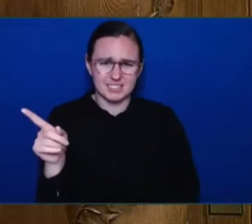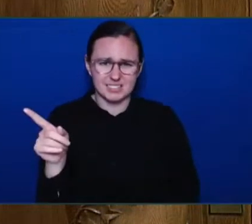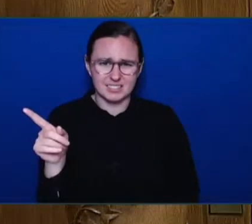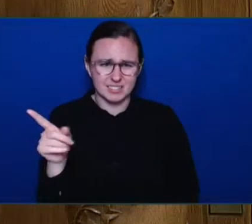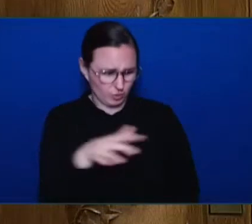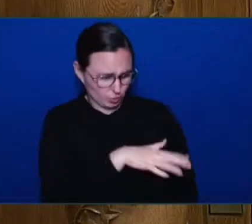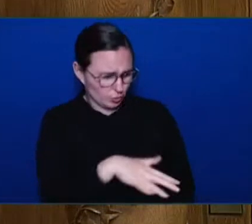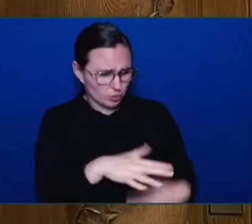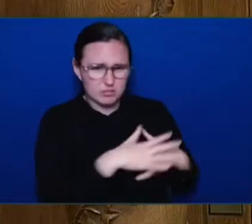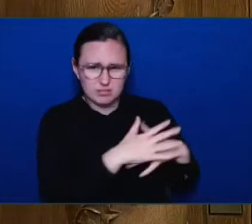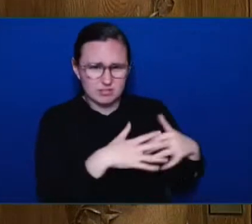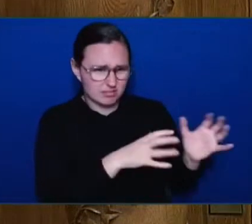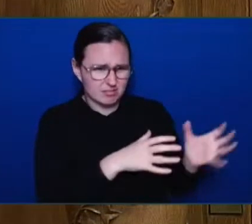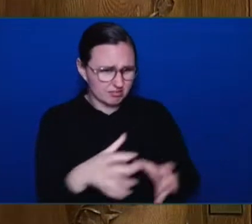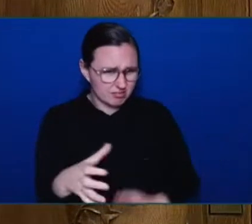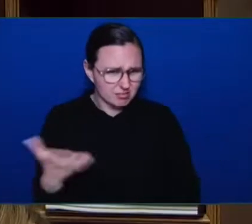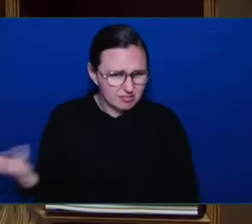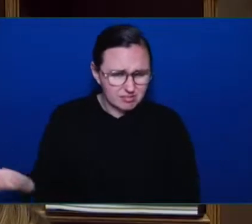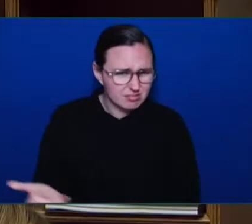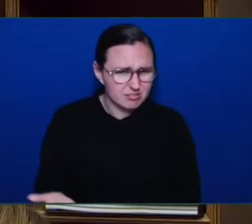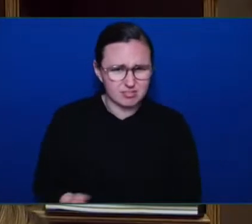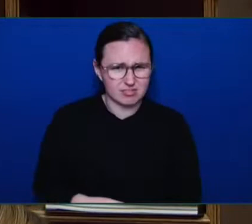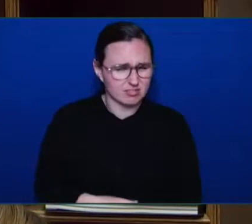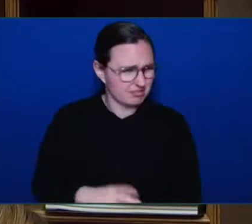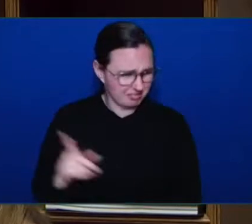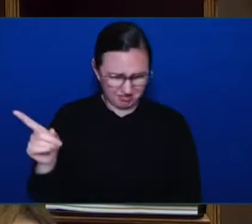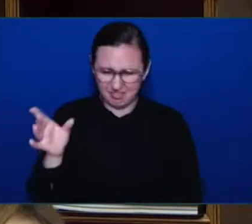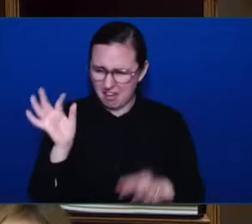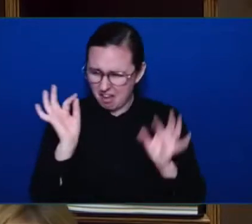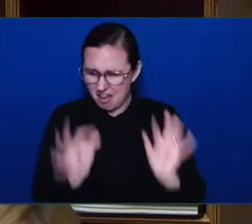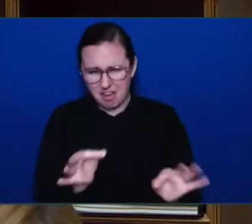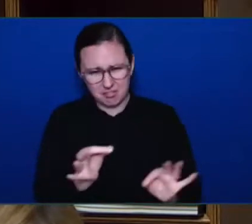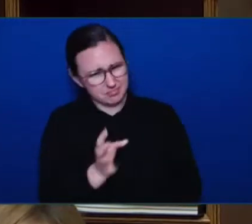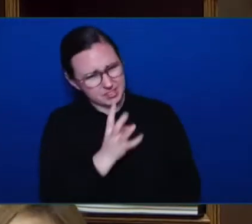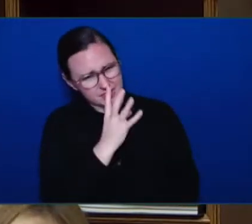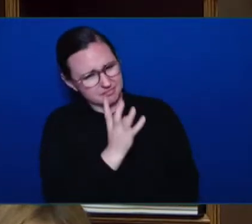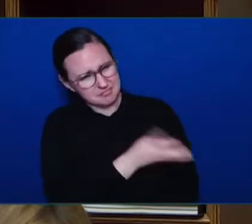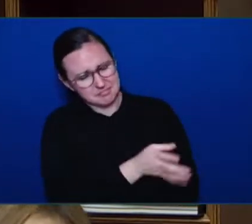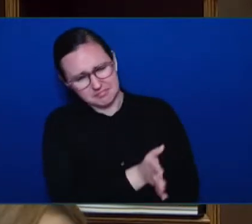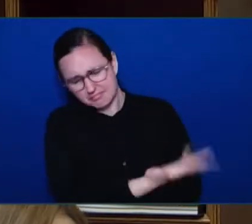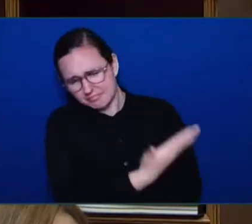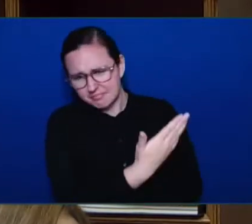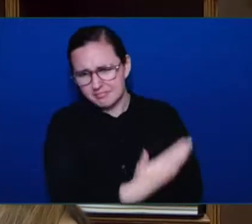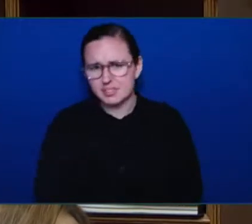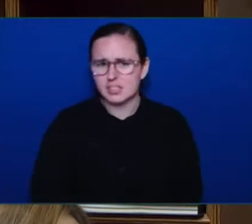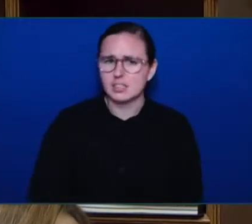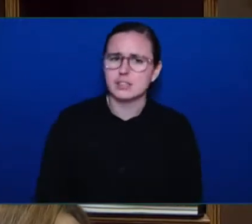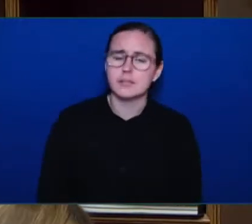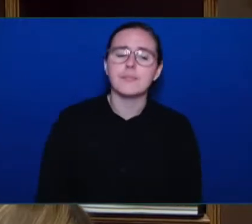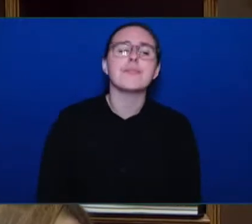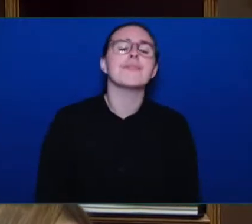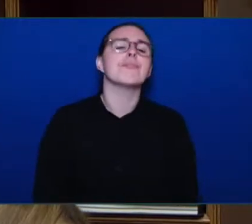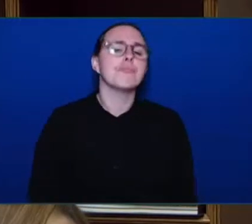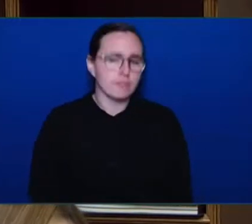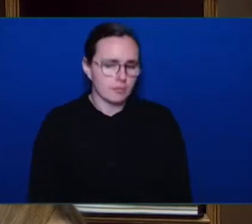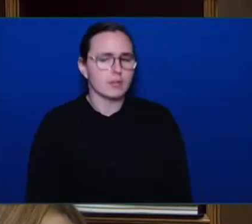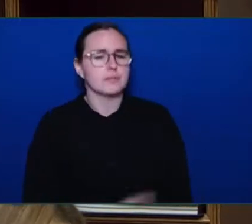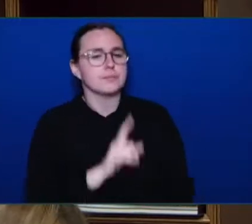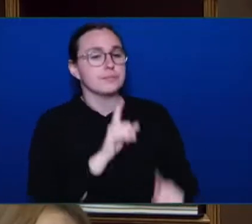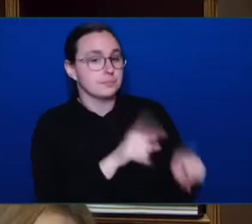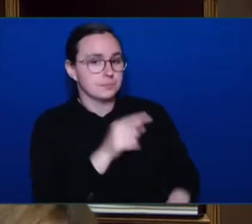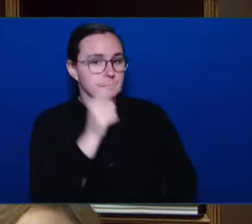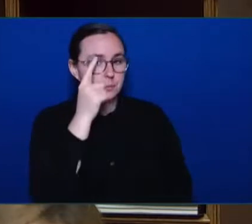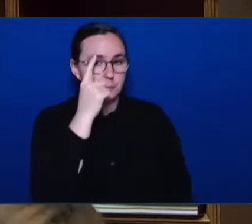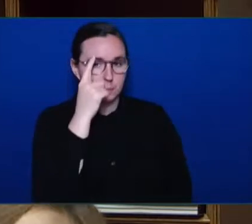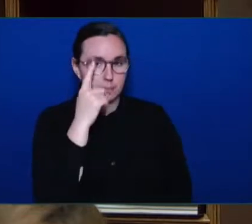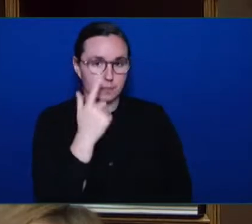Minister. Thank you, Chair. And what was disrespectful was having a referendum on whether Indigenous peoples have